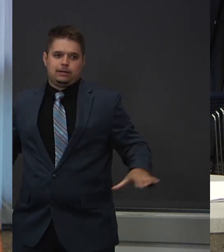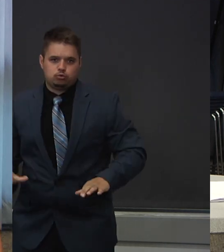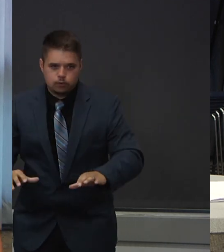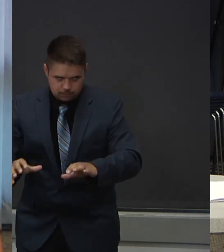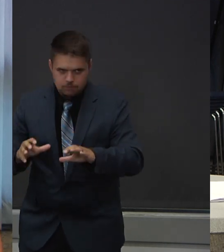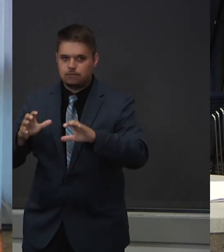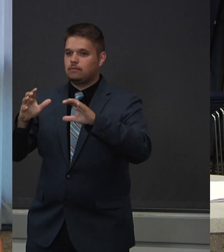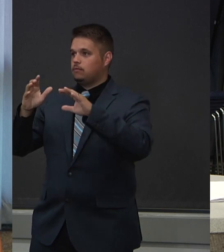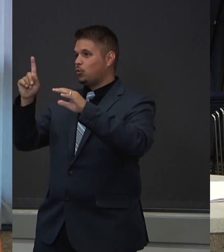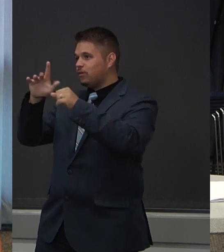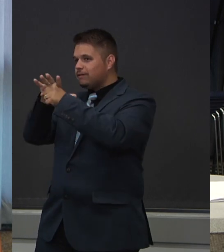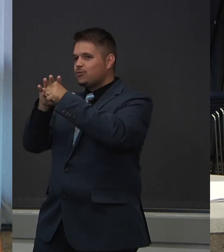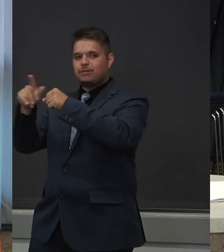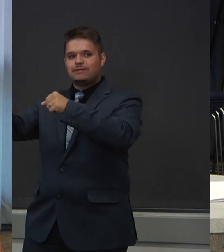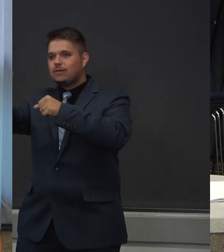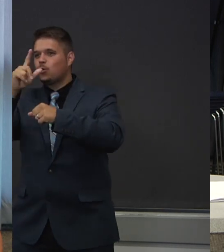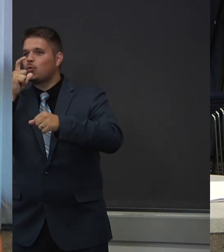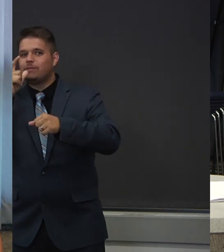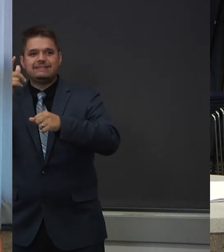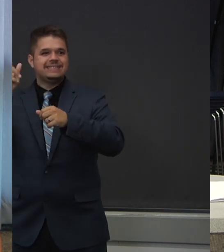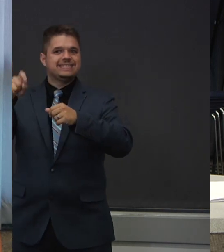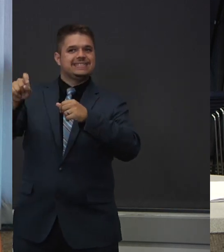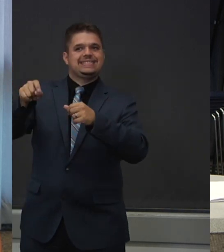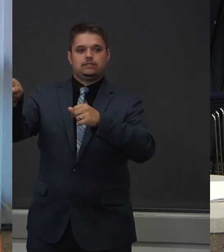And so far it's working well.